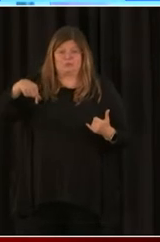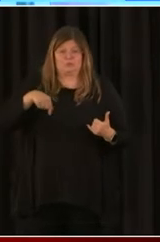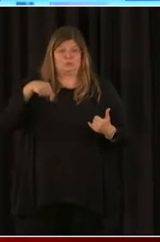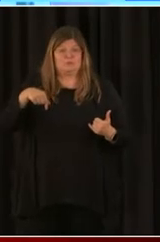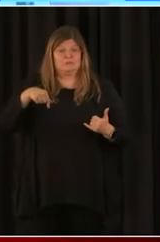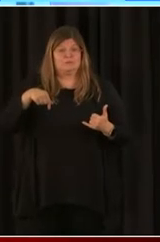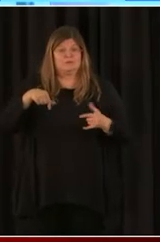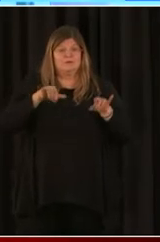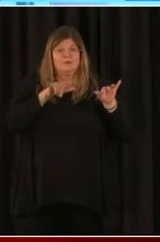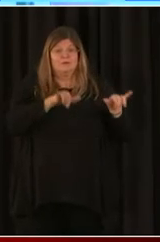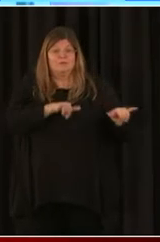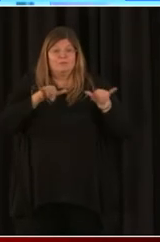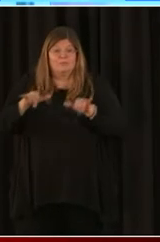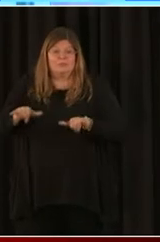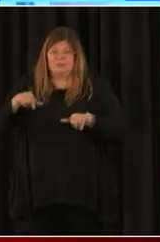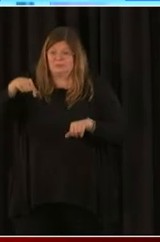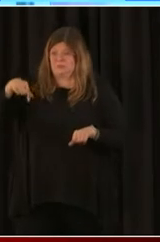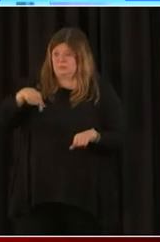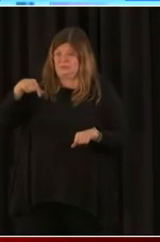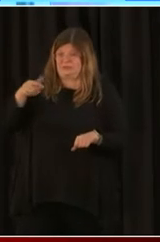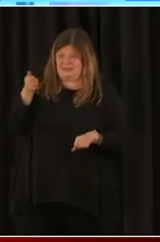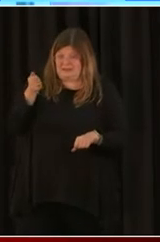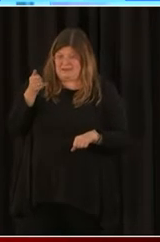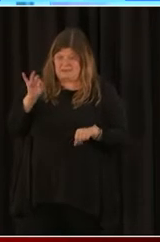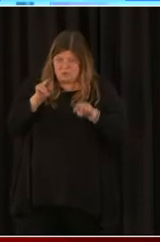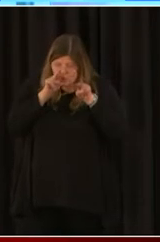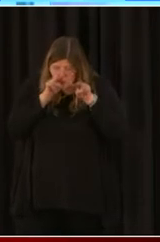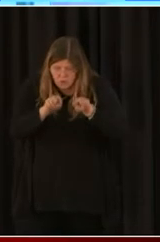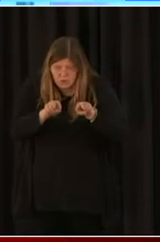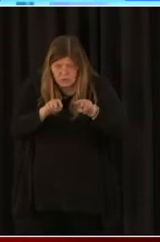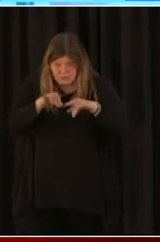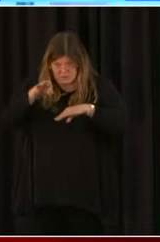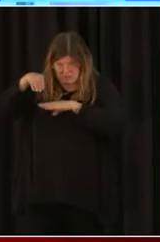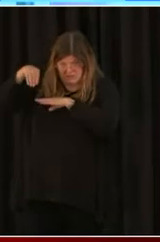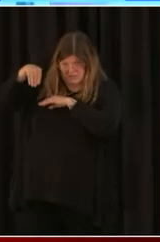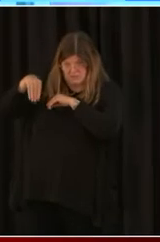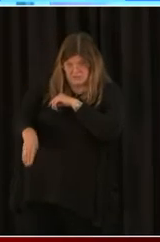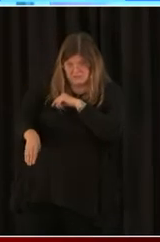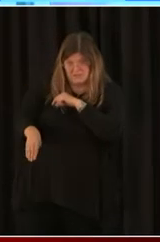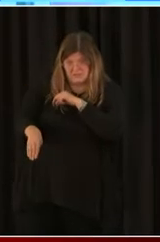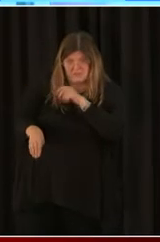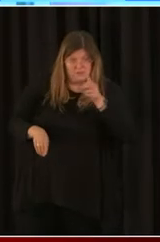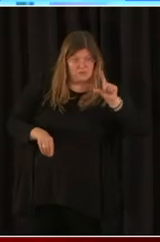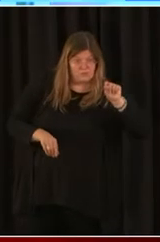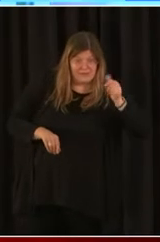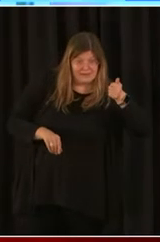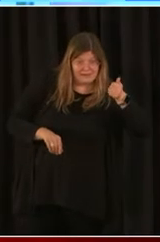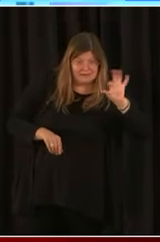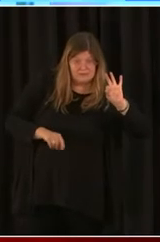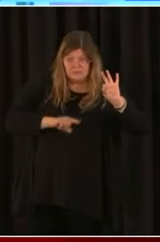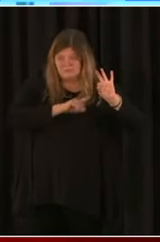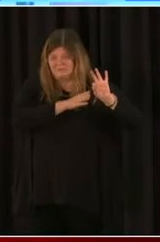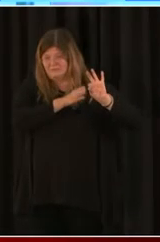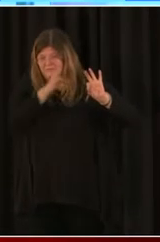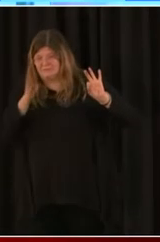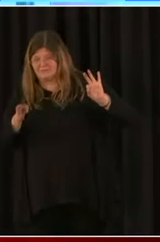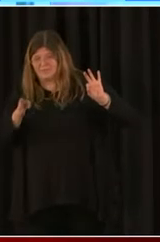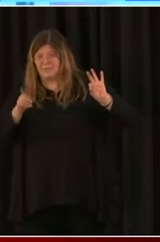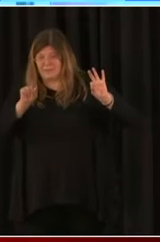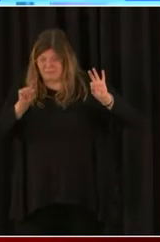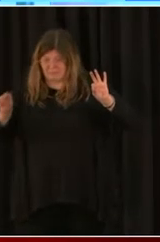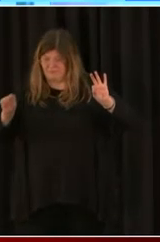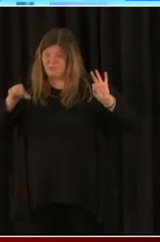quarter in 2019. And of course, small business owners can also apply for an initial